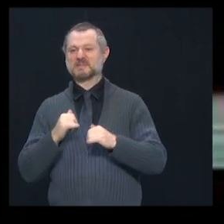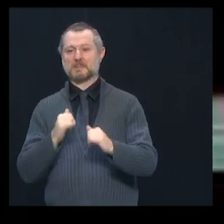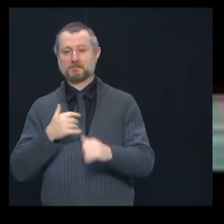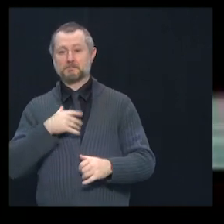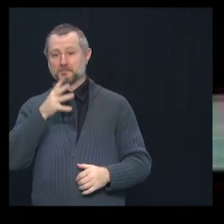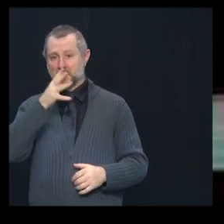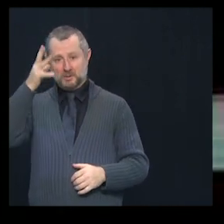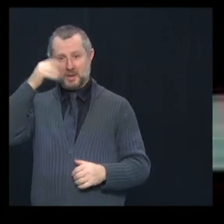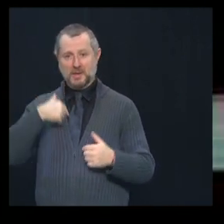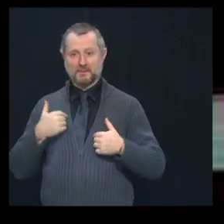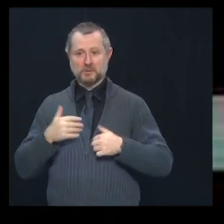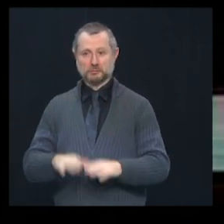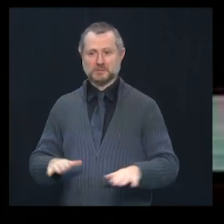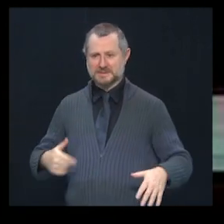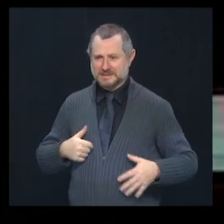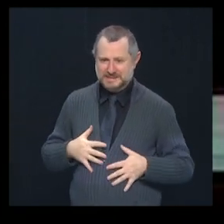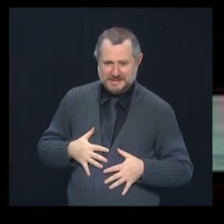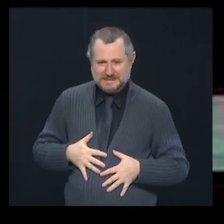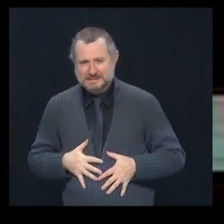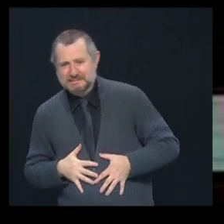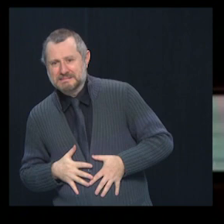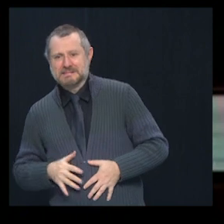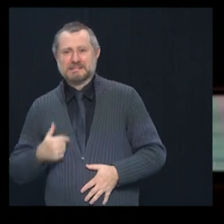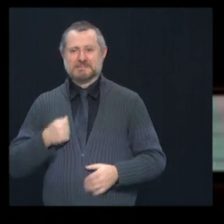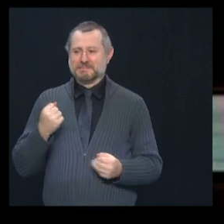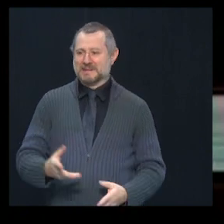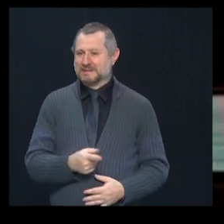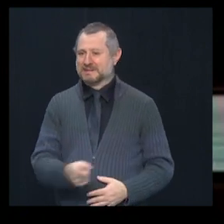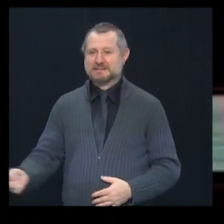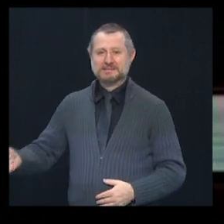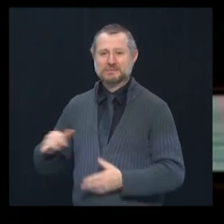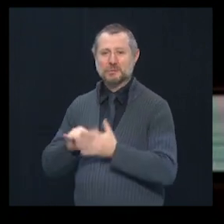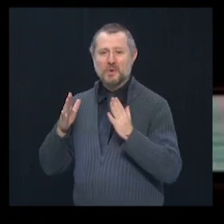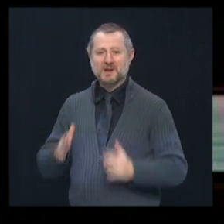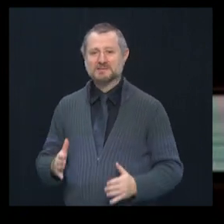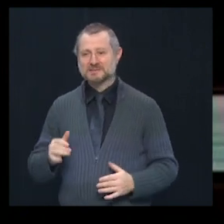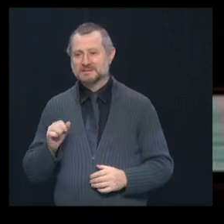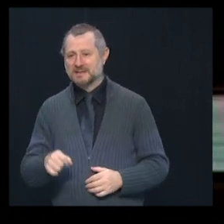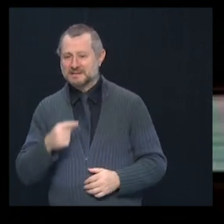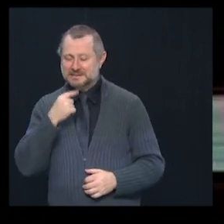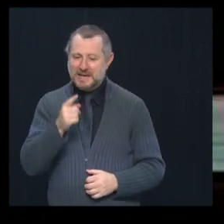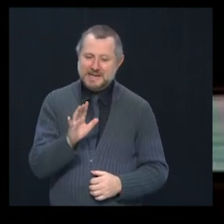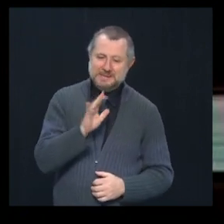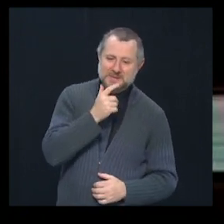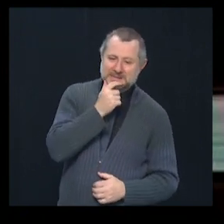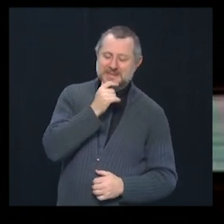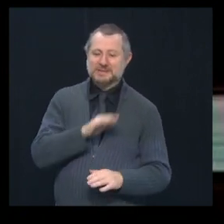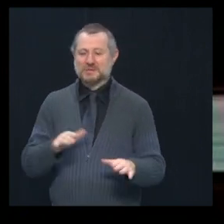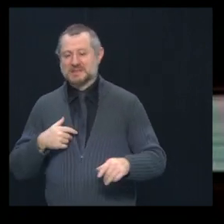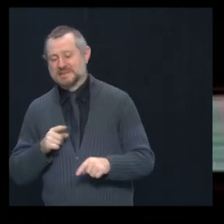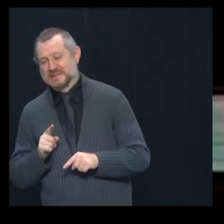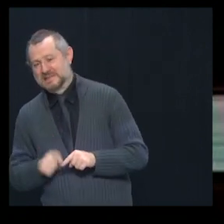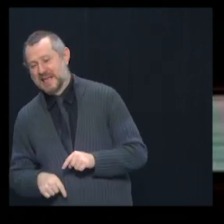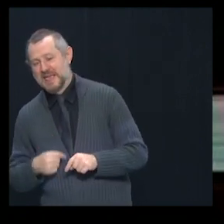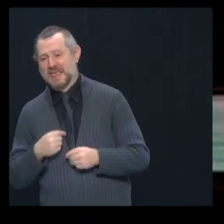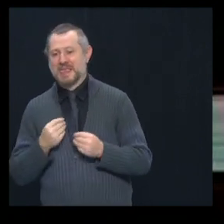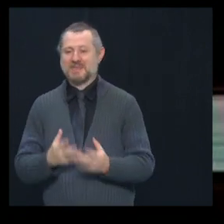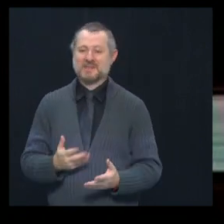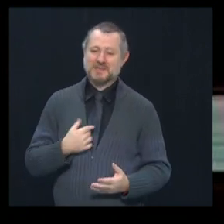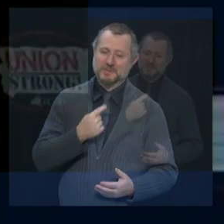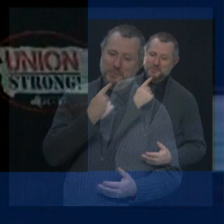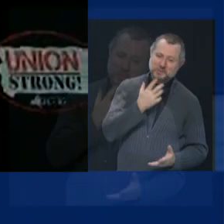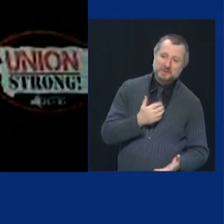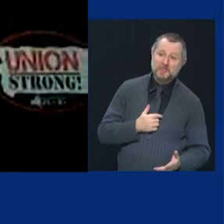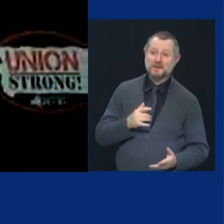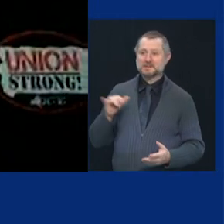even so many new yorkers are going to have to disappoint their children this year and i know governor you as well a father of of daughters